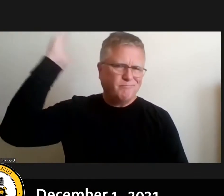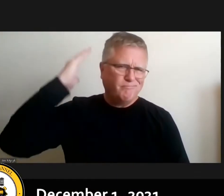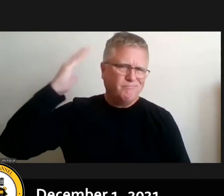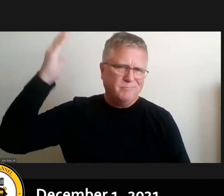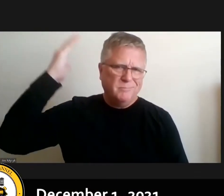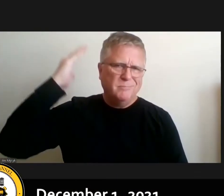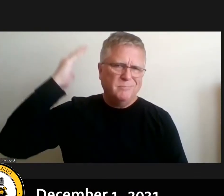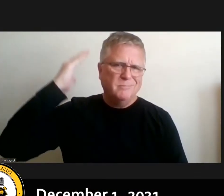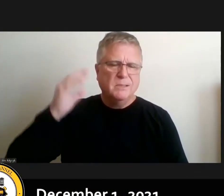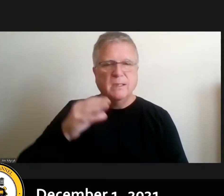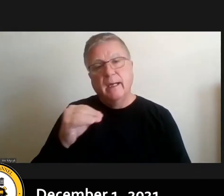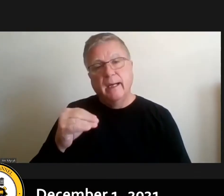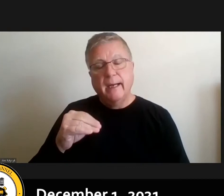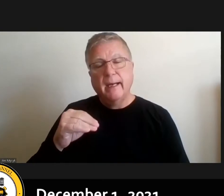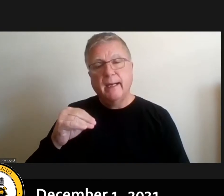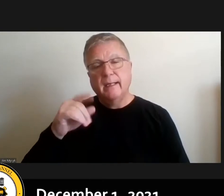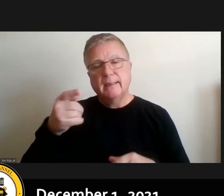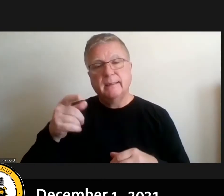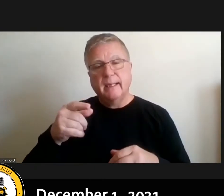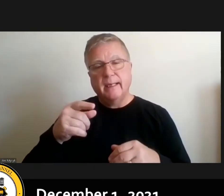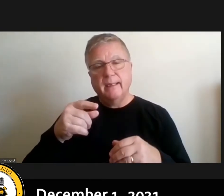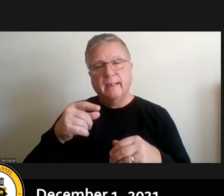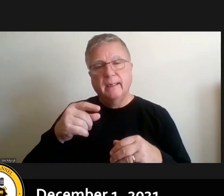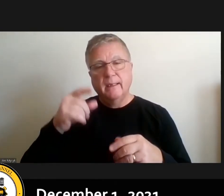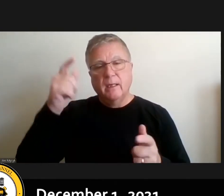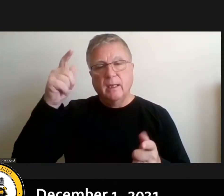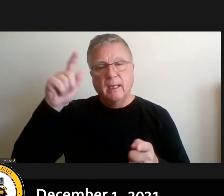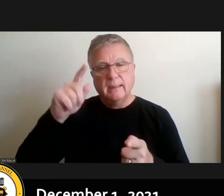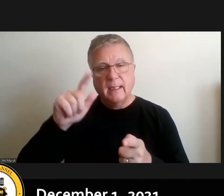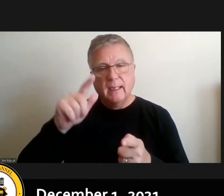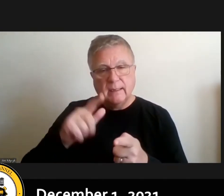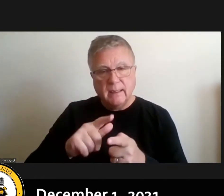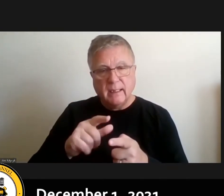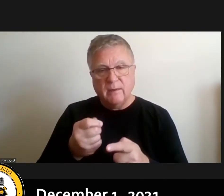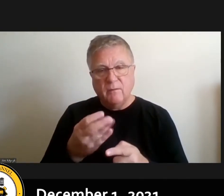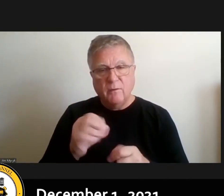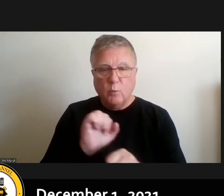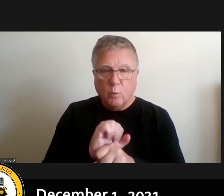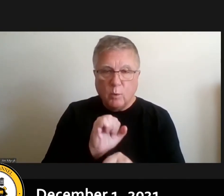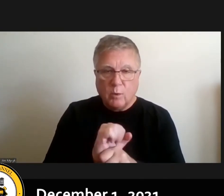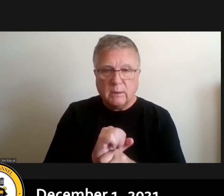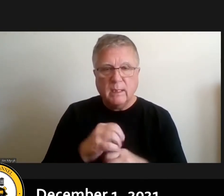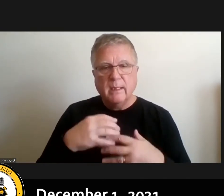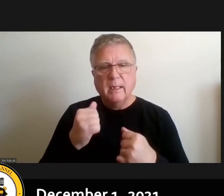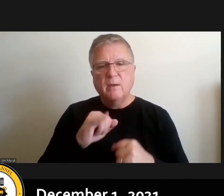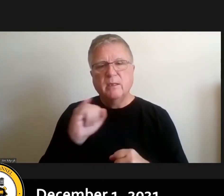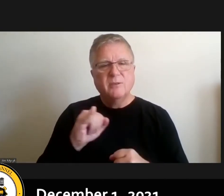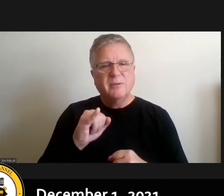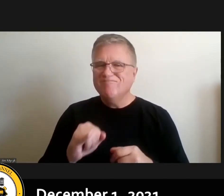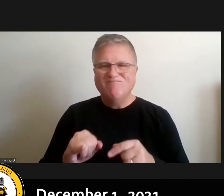and as they begin to fall off the health insurance um we you know those payments will no longer be needed